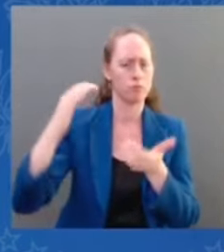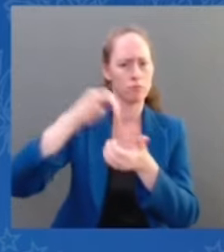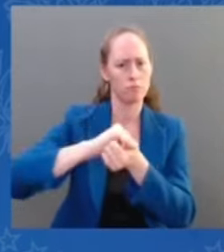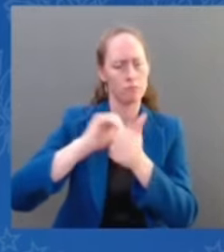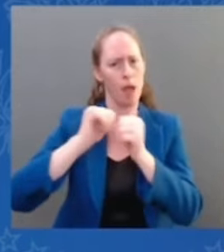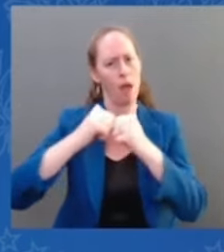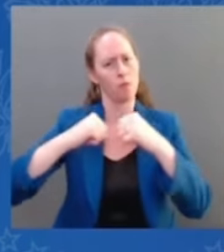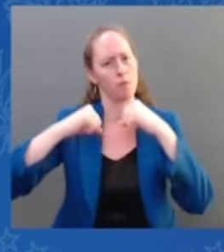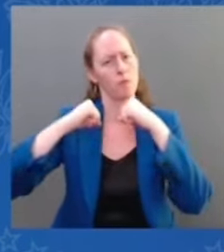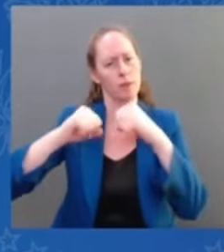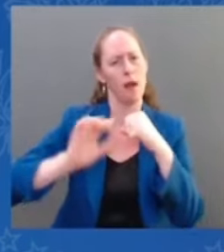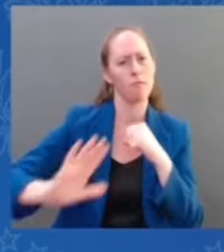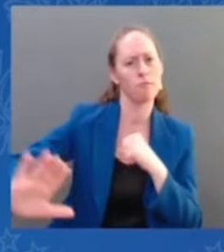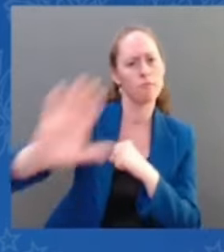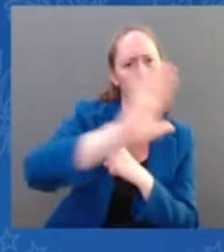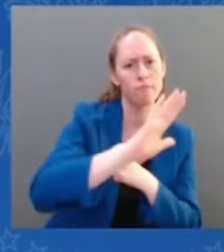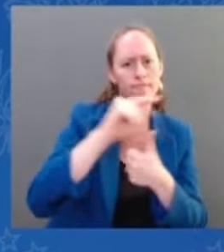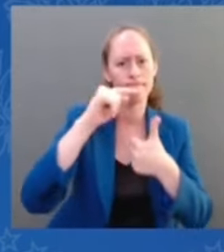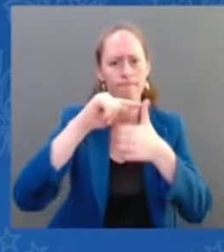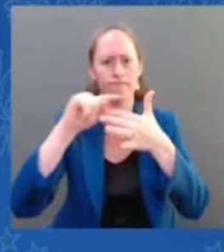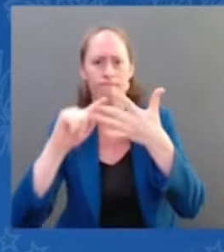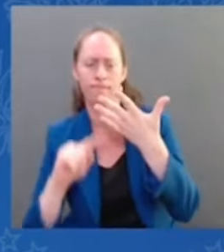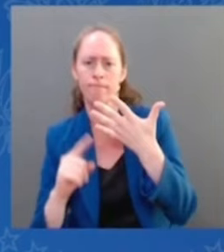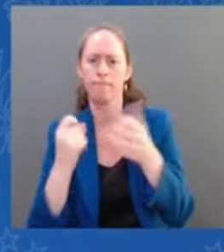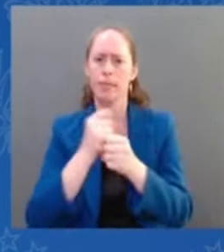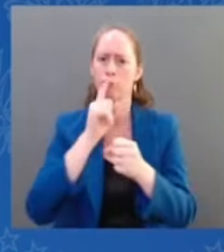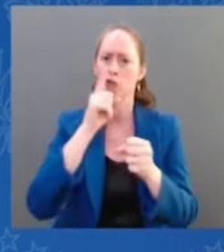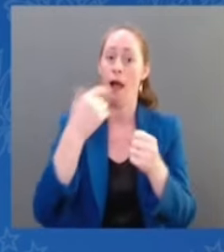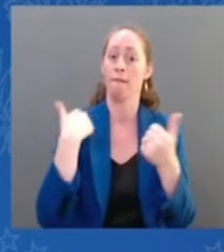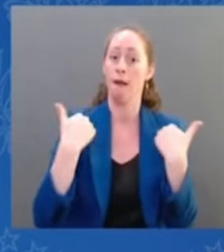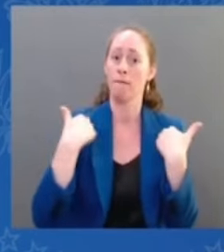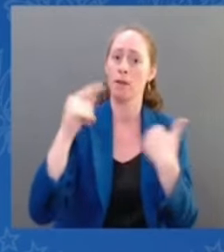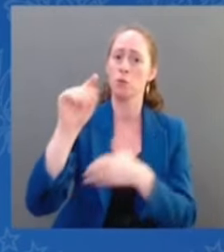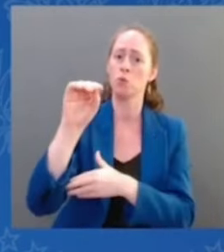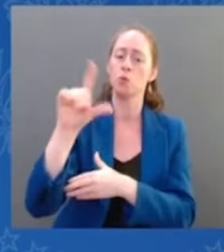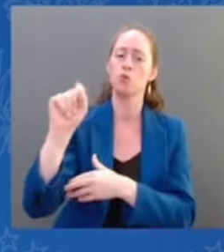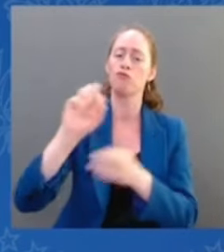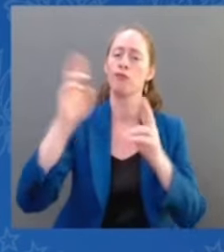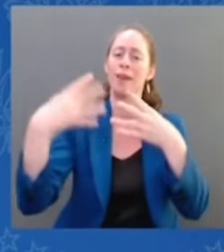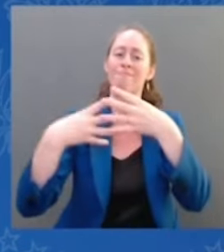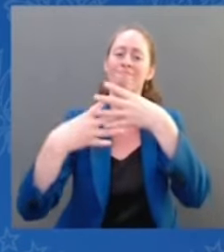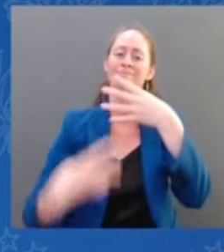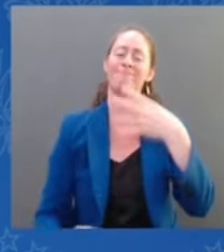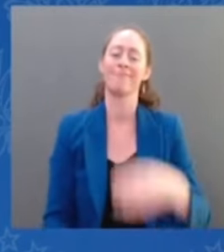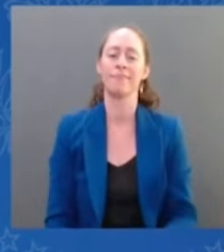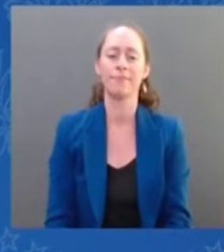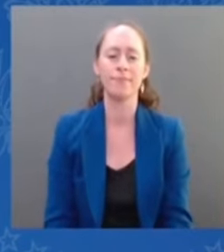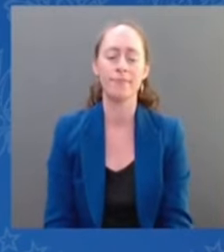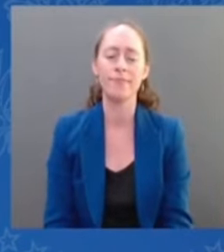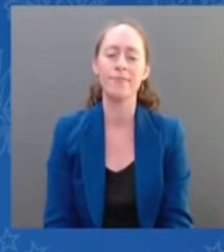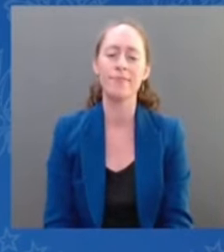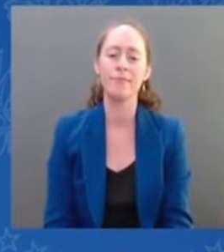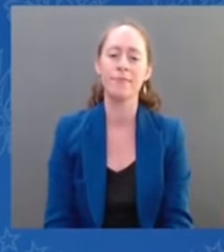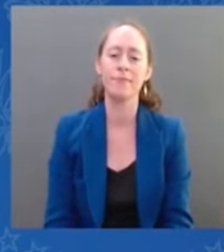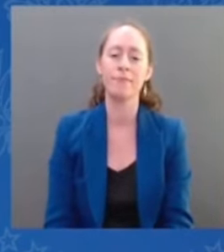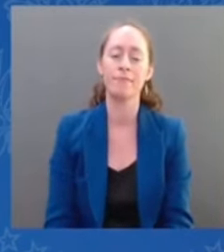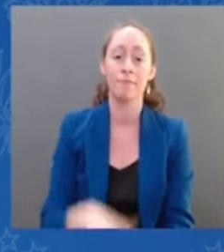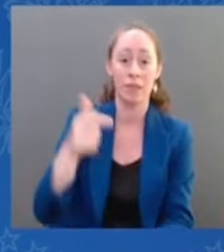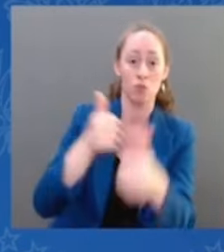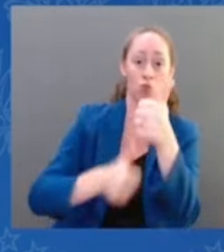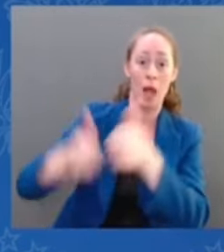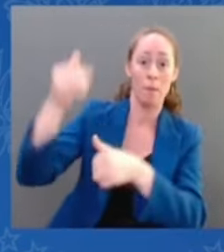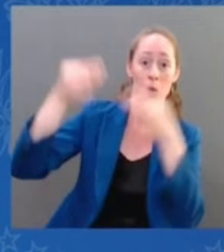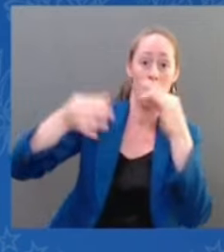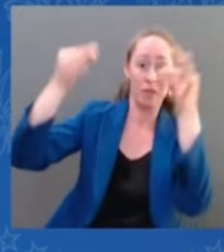You know, let me close with this. The Court and its allies are committed to moving America backwards with fewer rights, less autonomy,